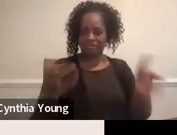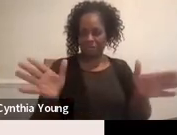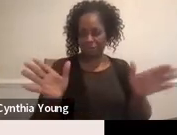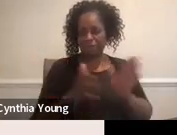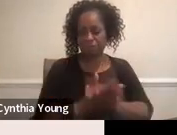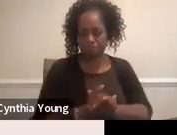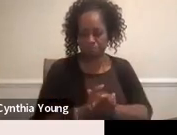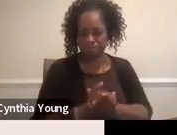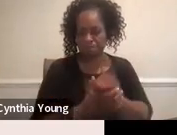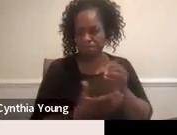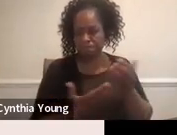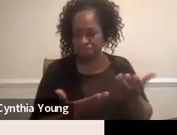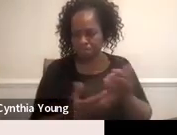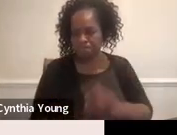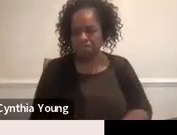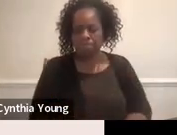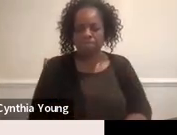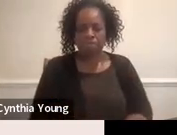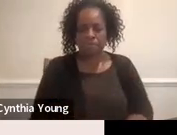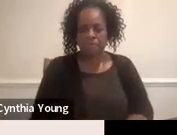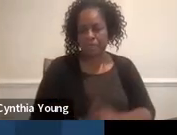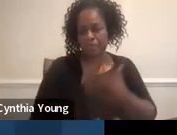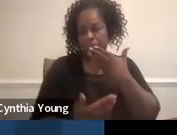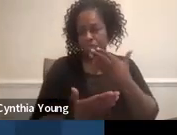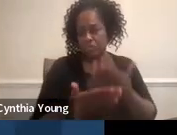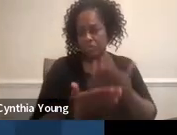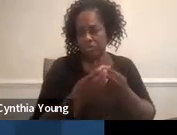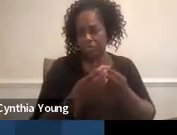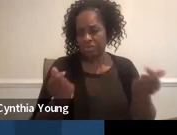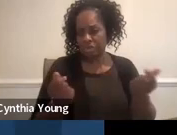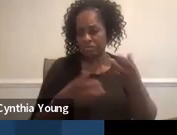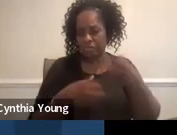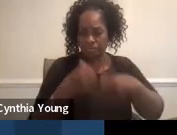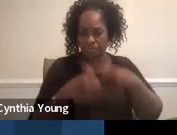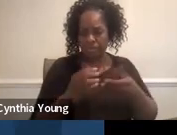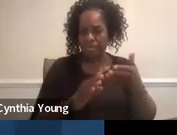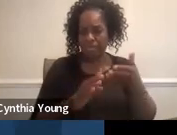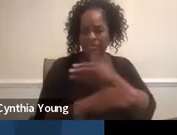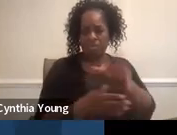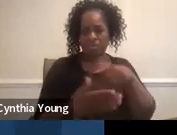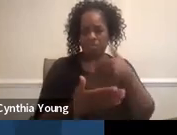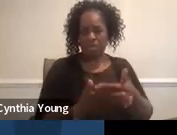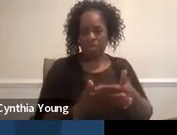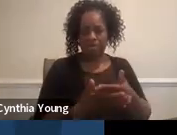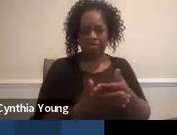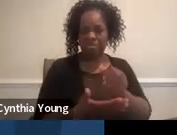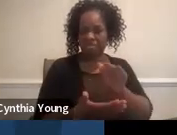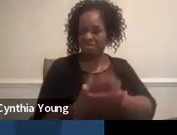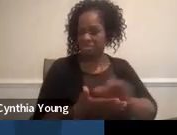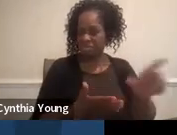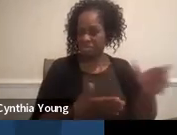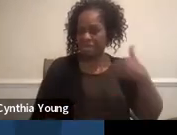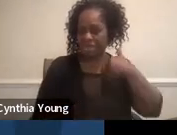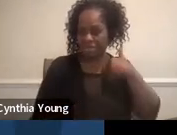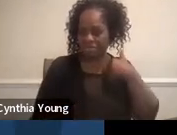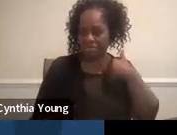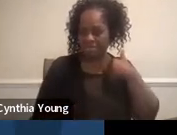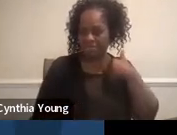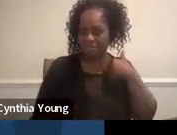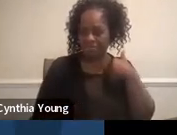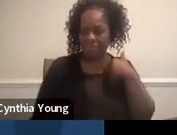that was good. So that I think is all I have, unless